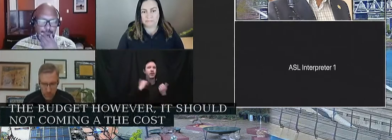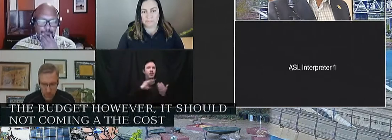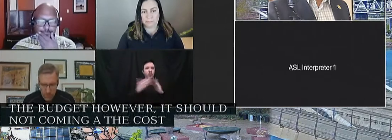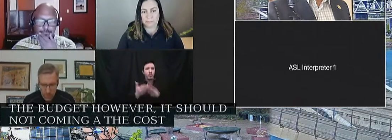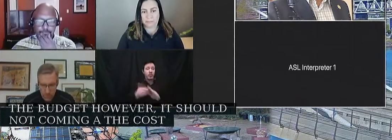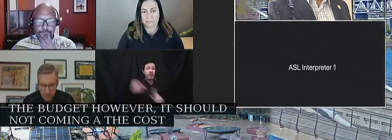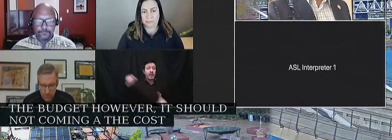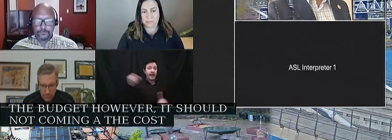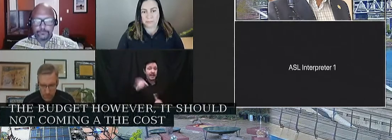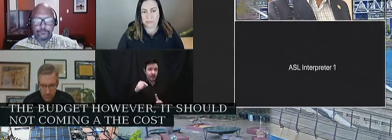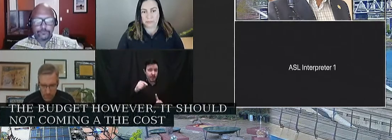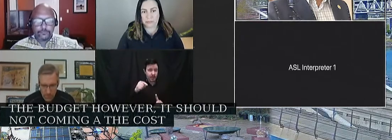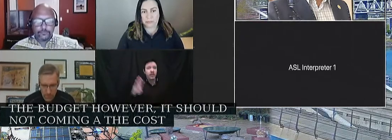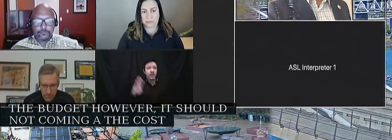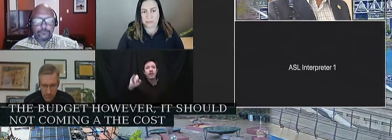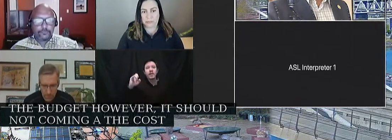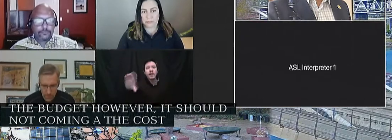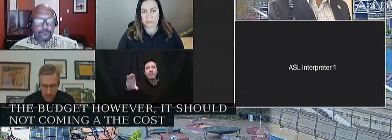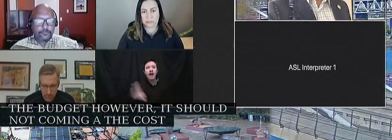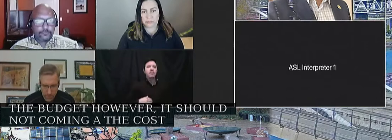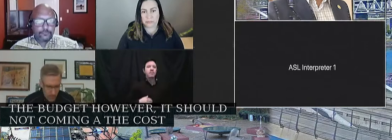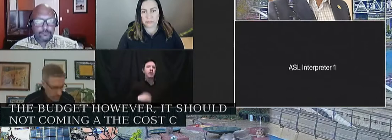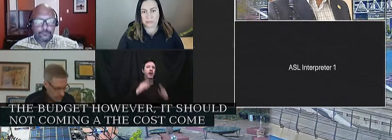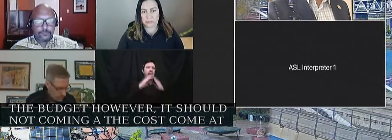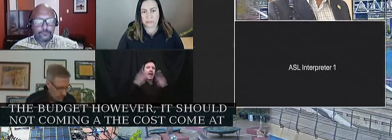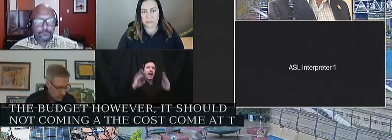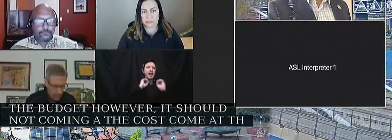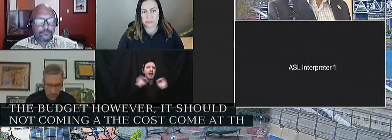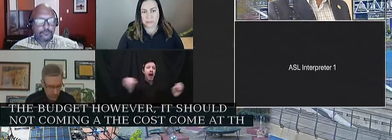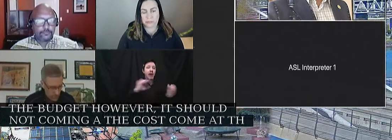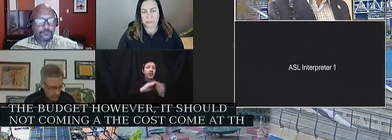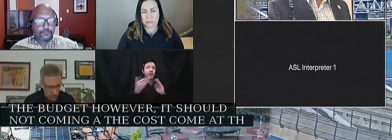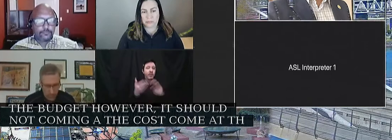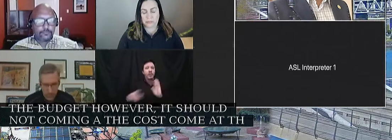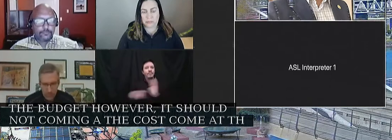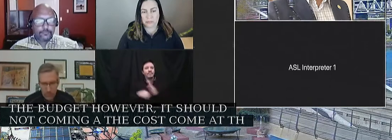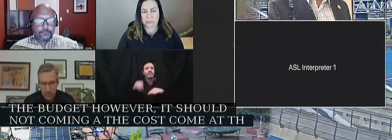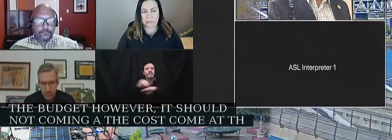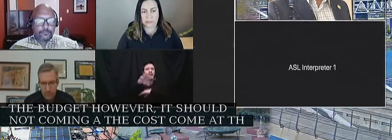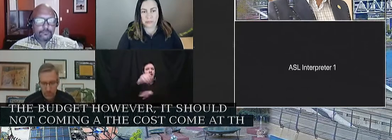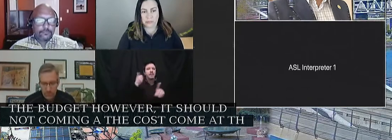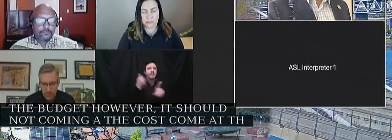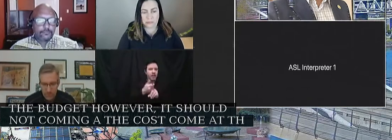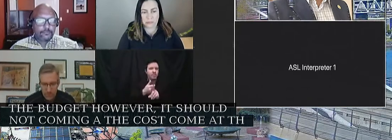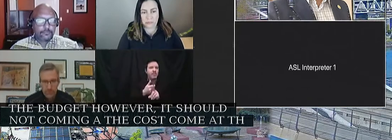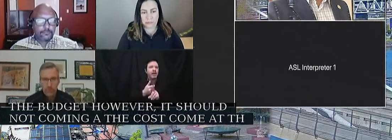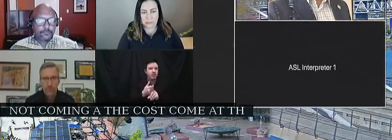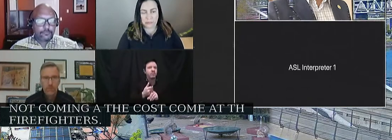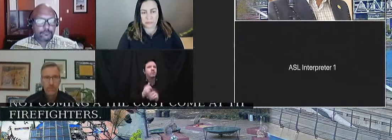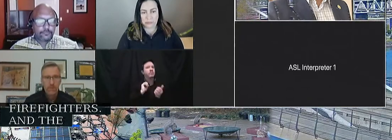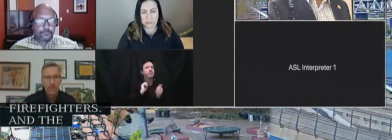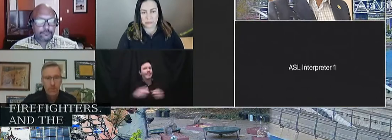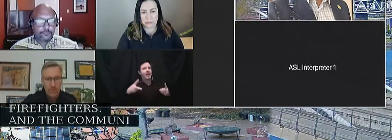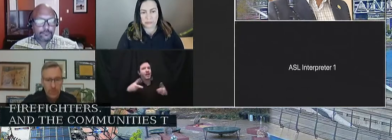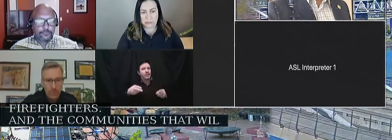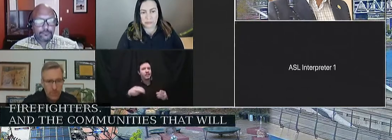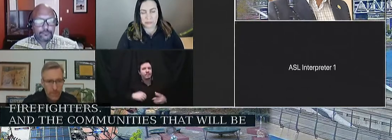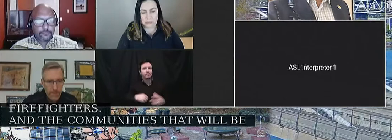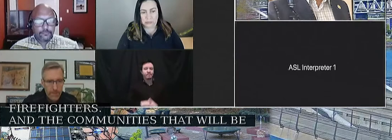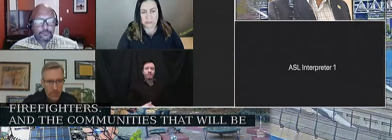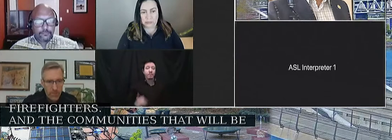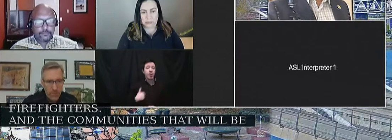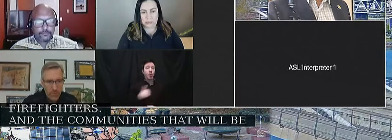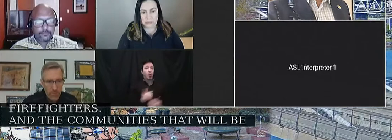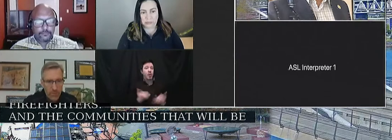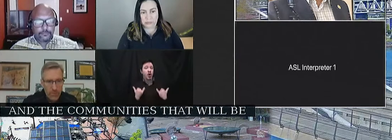especially the BIPOC and houseless communities that will be impacted by most, most by these budget cuts. We are